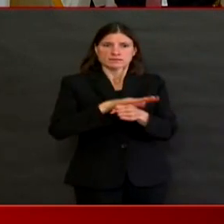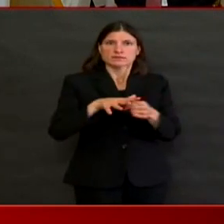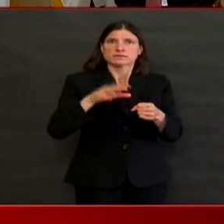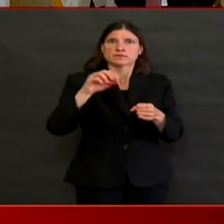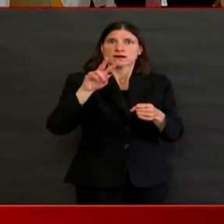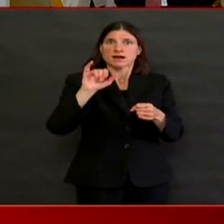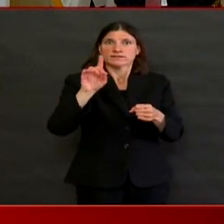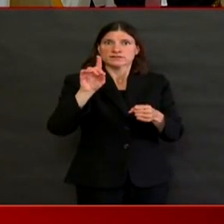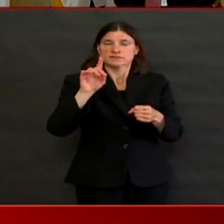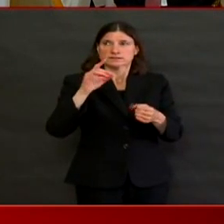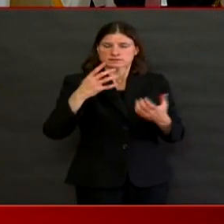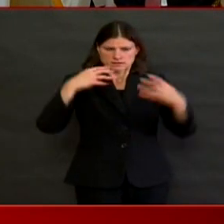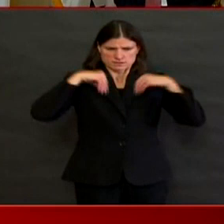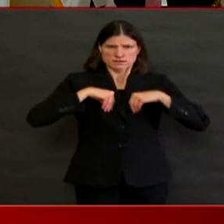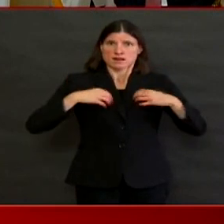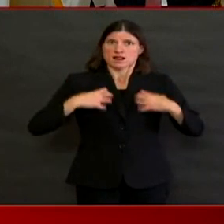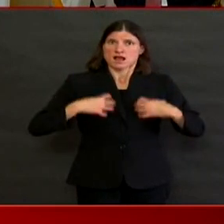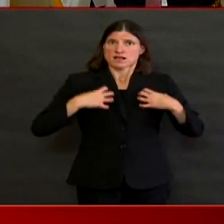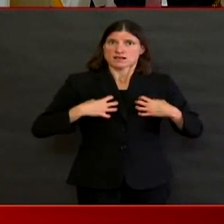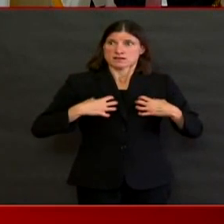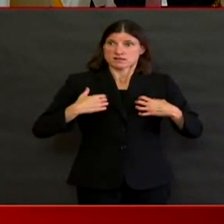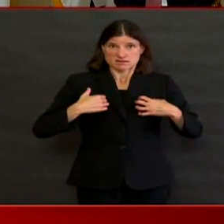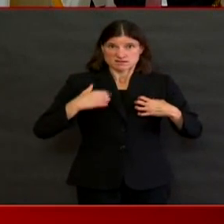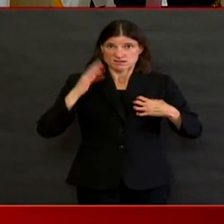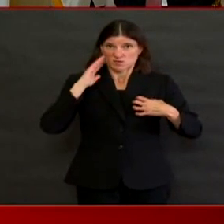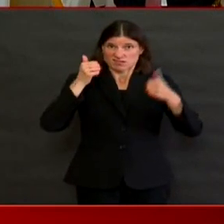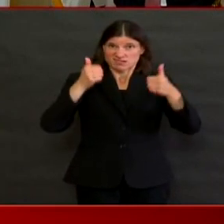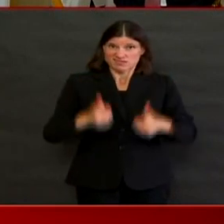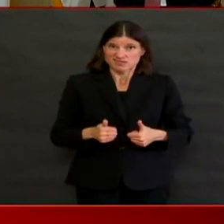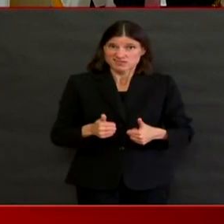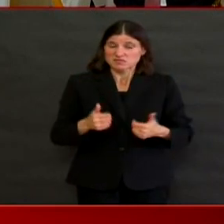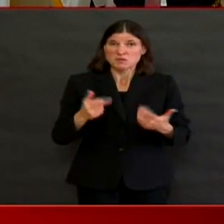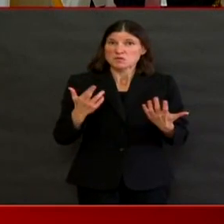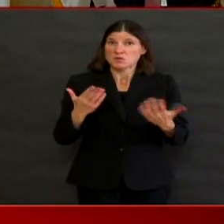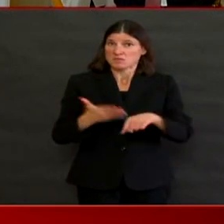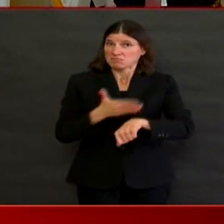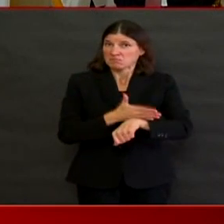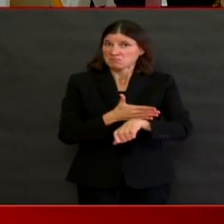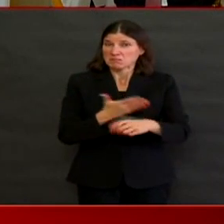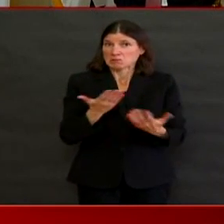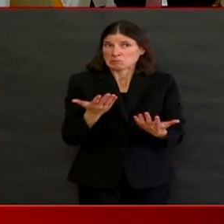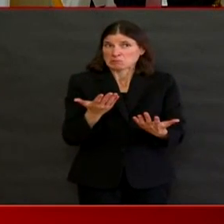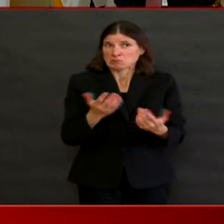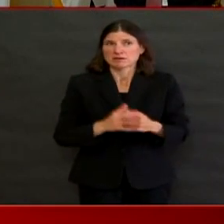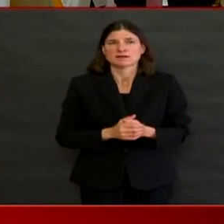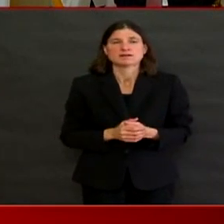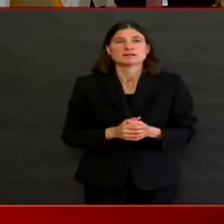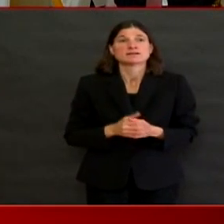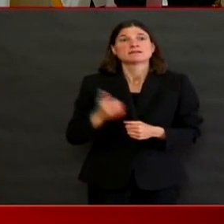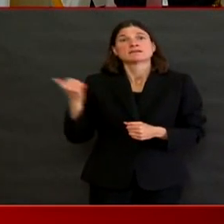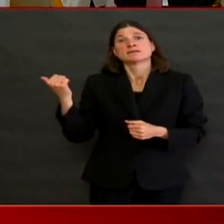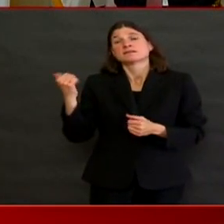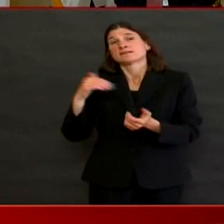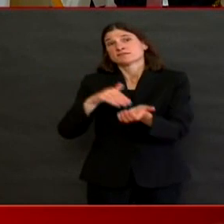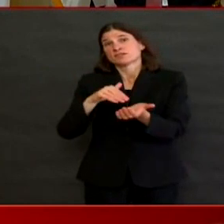oftentimes also associated with being people who may have some forms of underlying illness, oftentimes